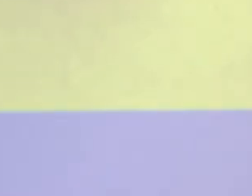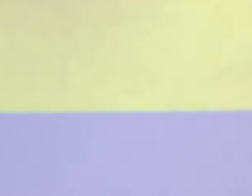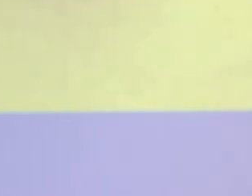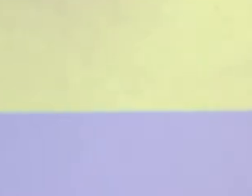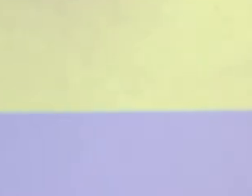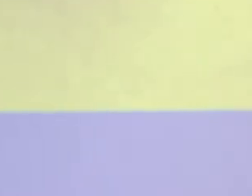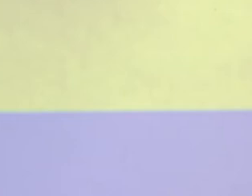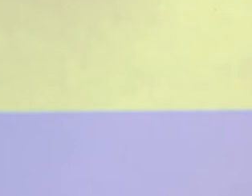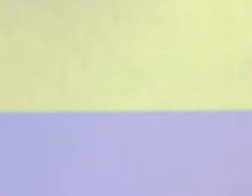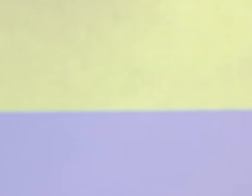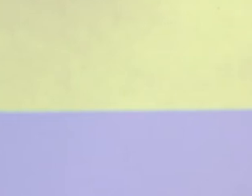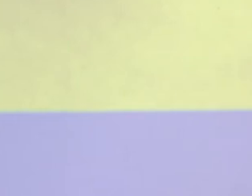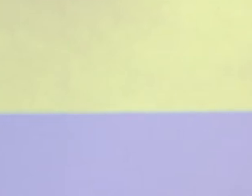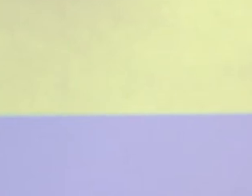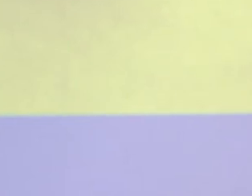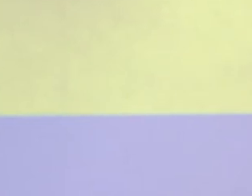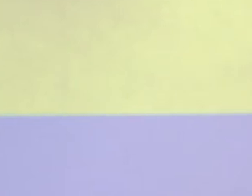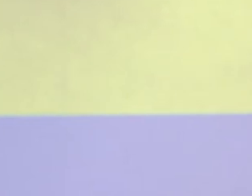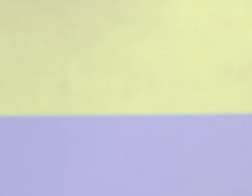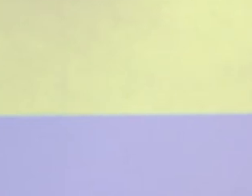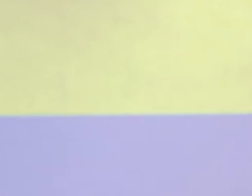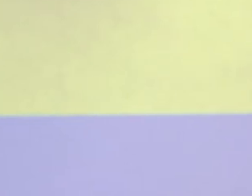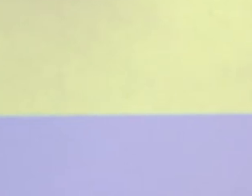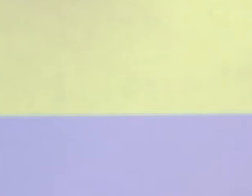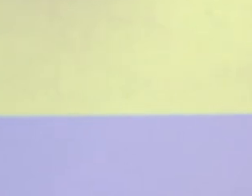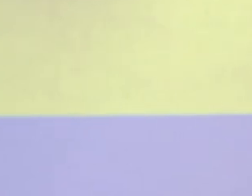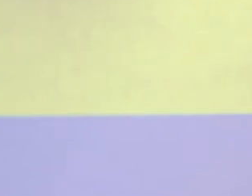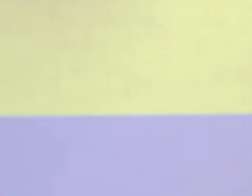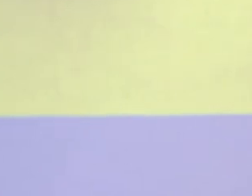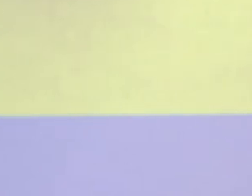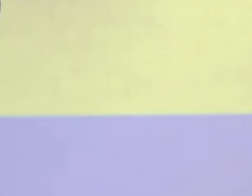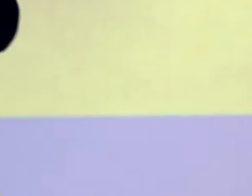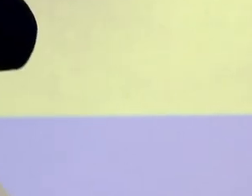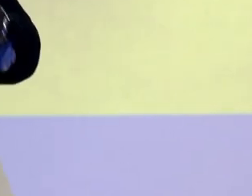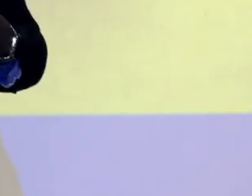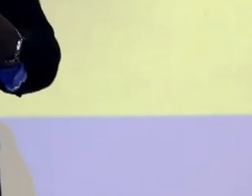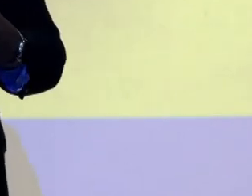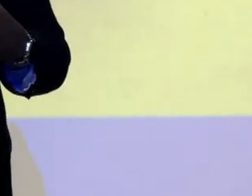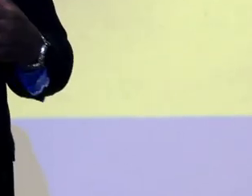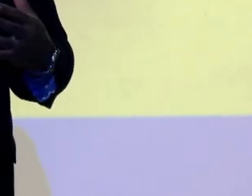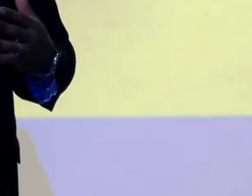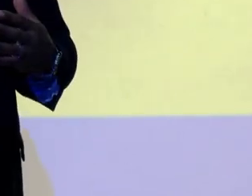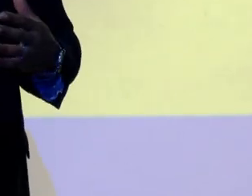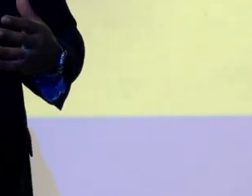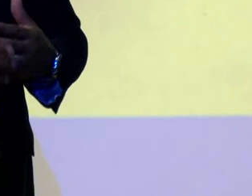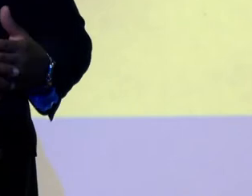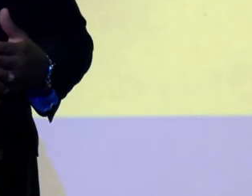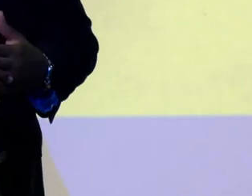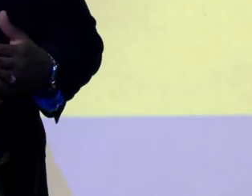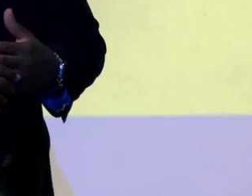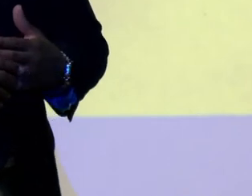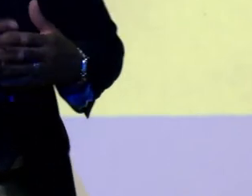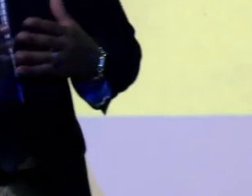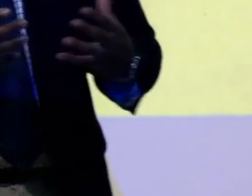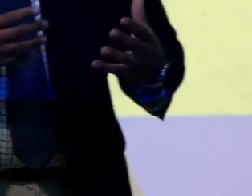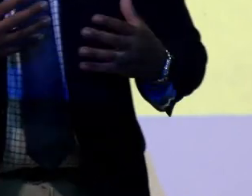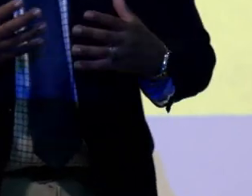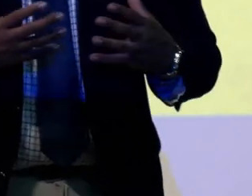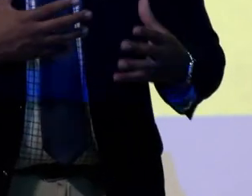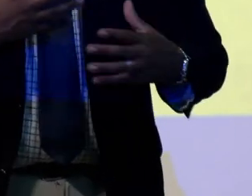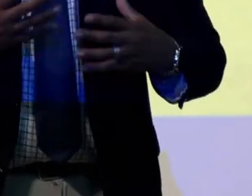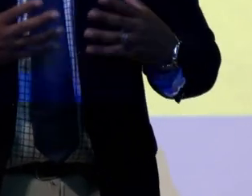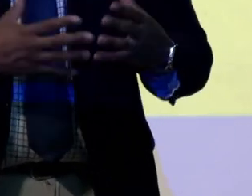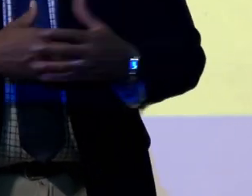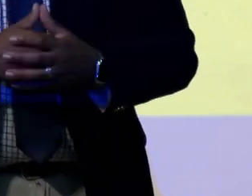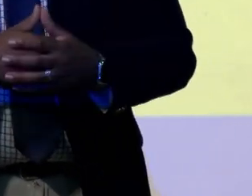Points of access That's extremely important If we do see scenarios Again, see something,